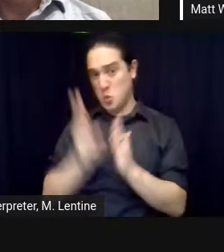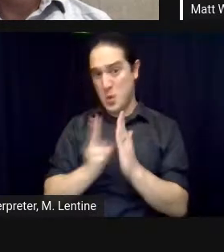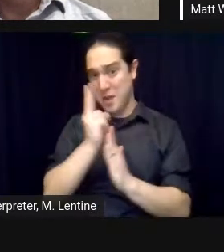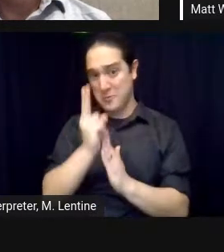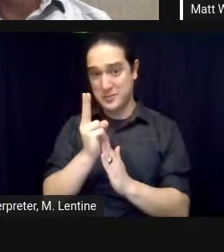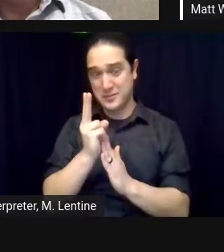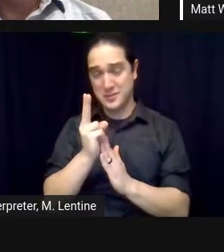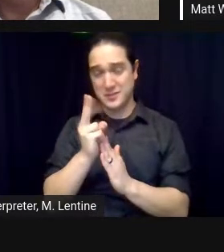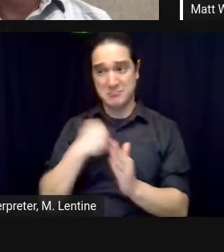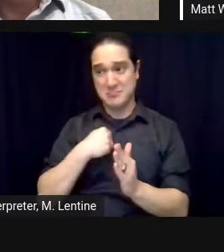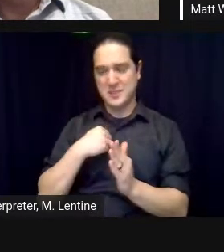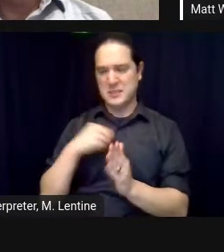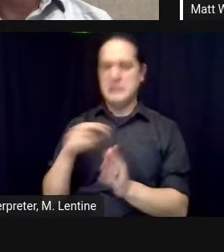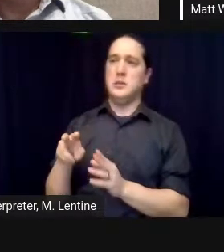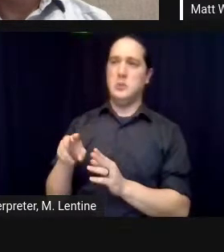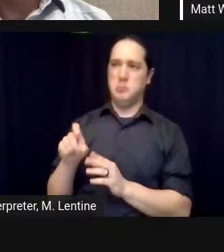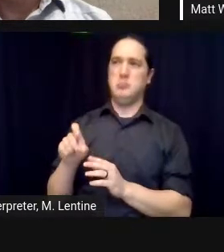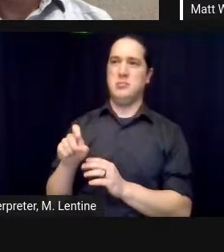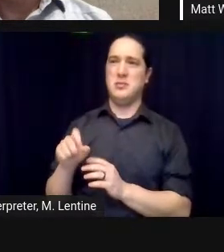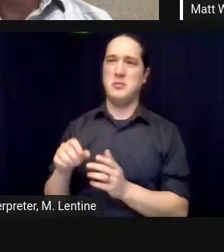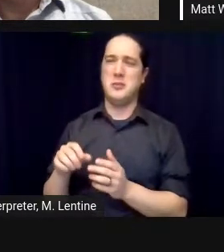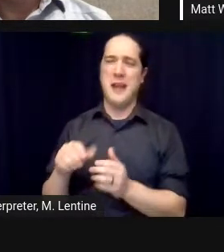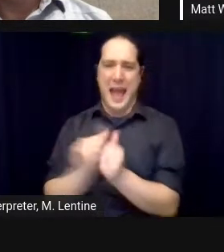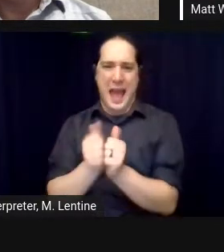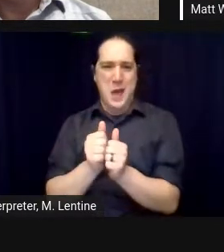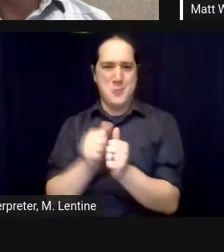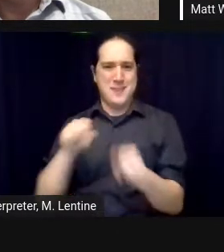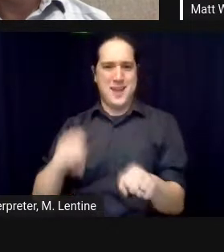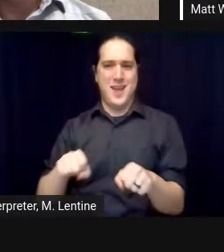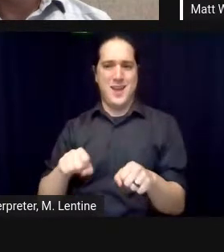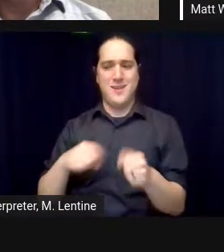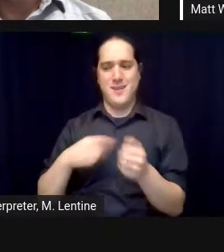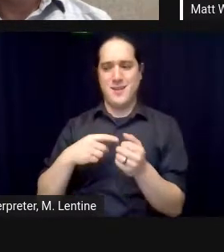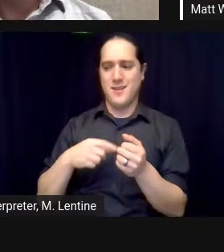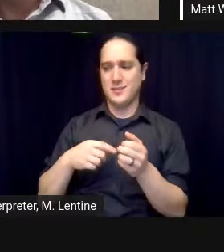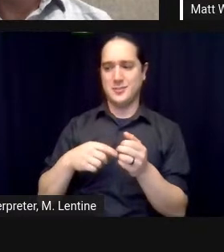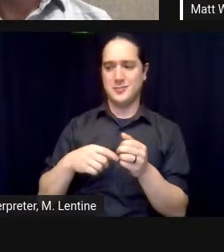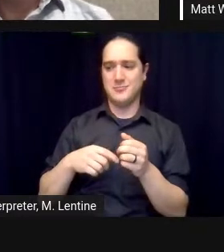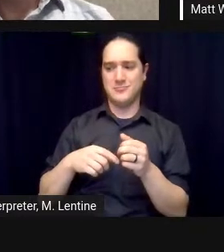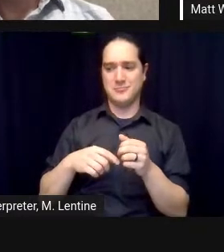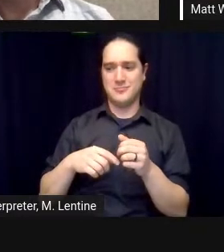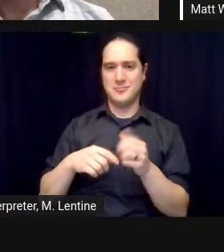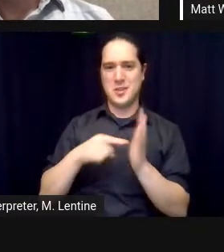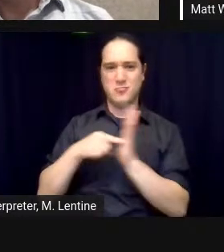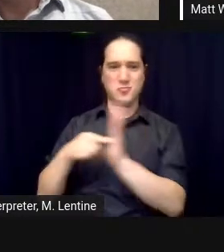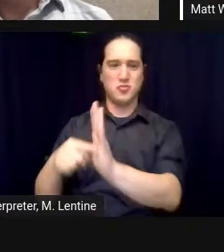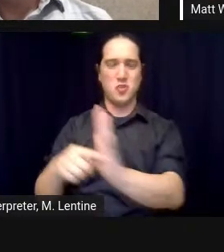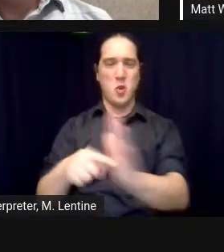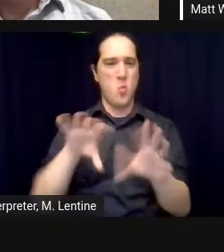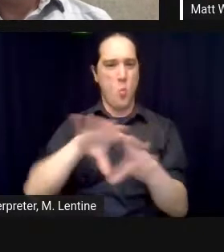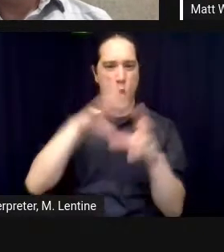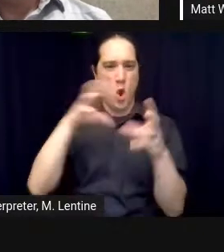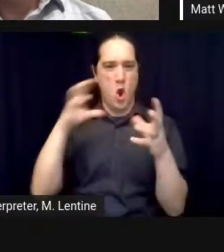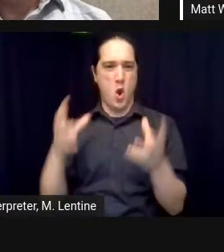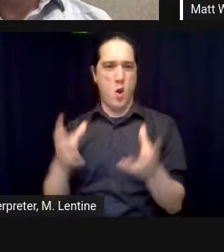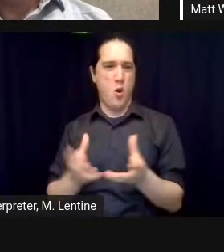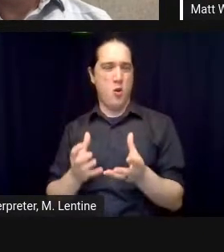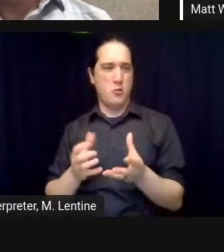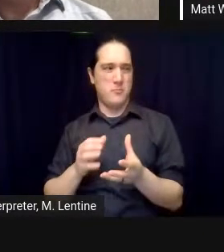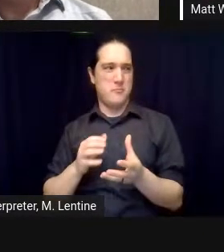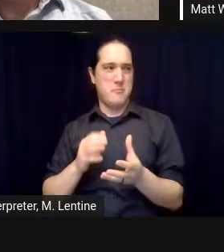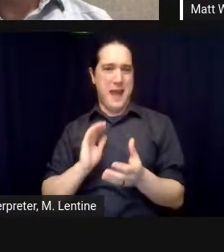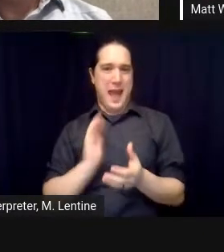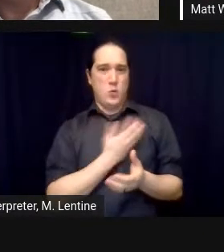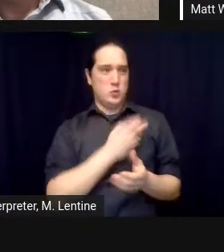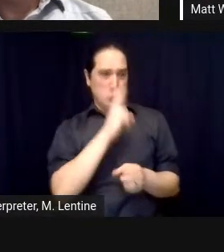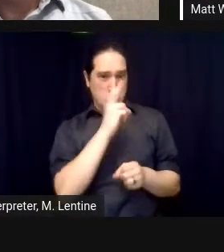there was no operating there was no operating manual i'm sorry i'm gonna have to leave in a few minutes there was no operating manual